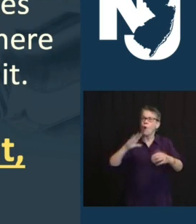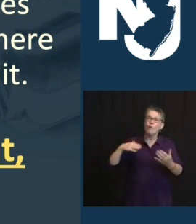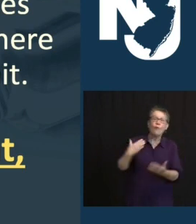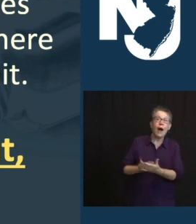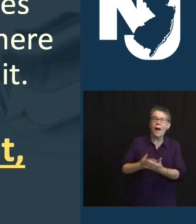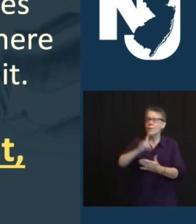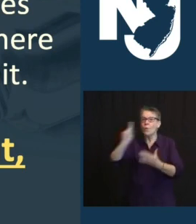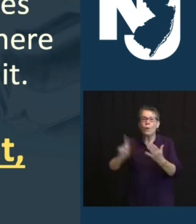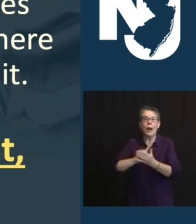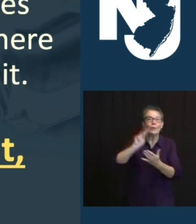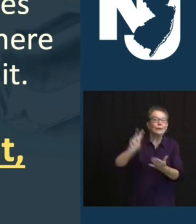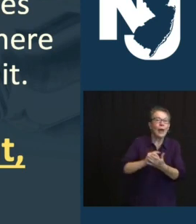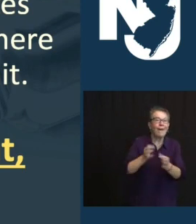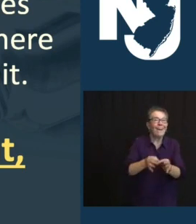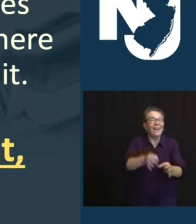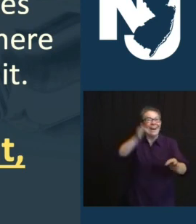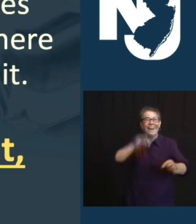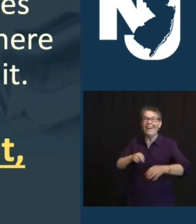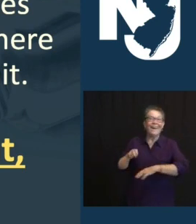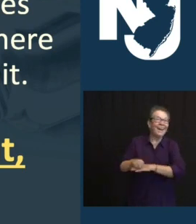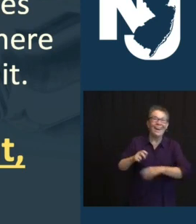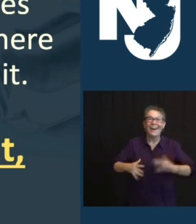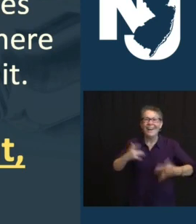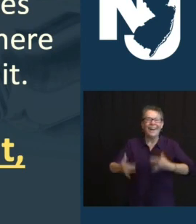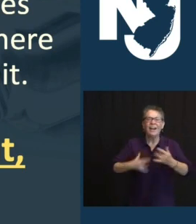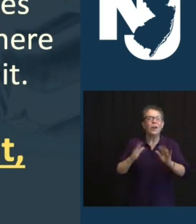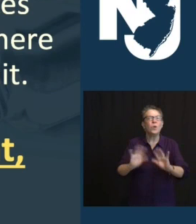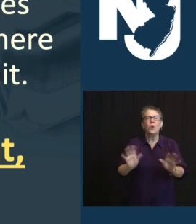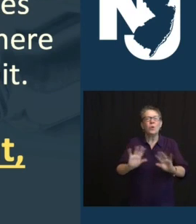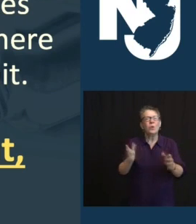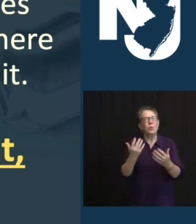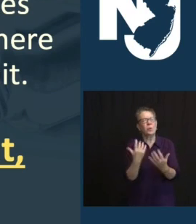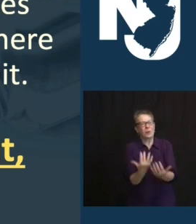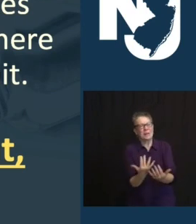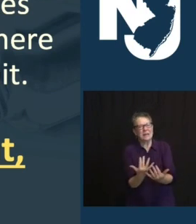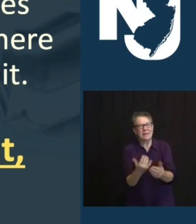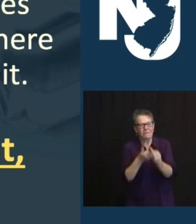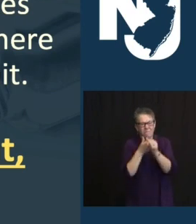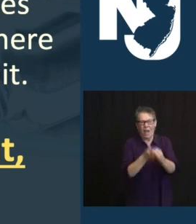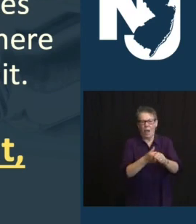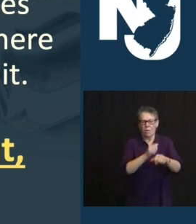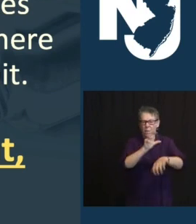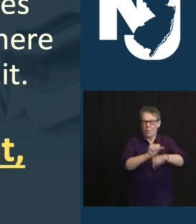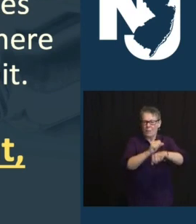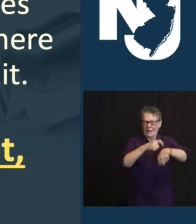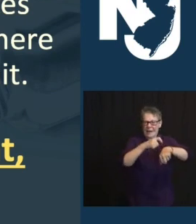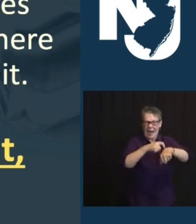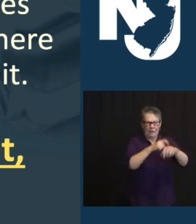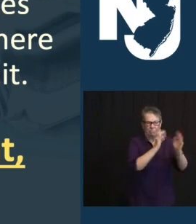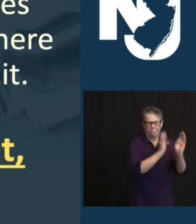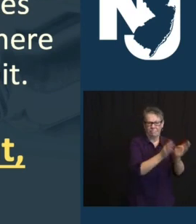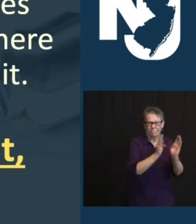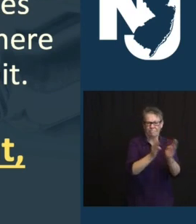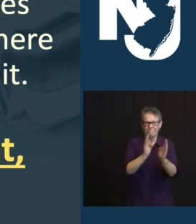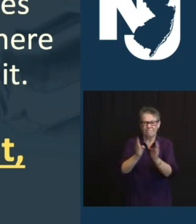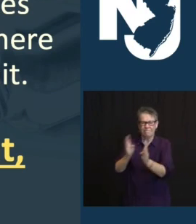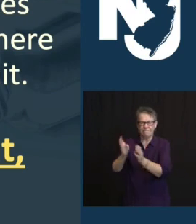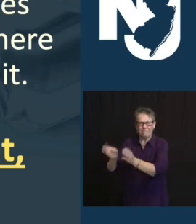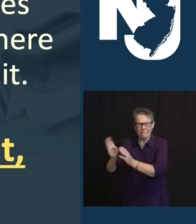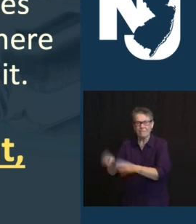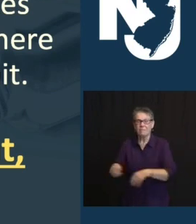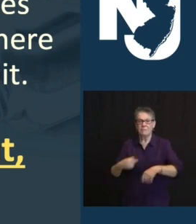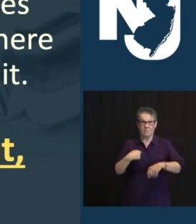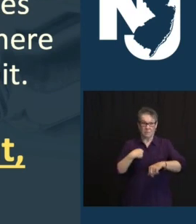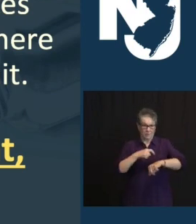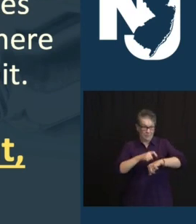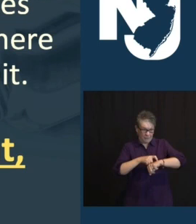WE ASK EVERYONE IF YOU COULD PLEASE ARRIVE 15 MINUTES PRIOR TO YOUR APPOINTED TIME. THE MEGASITE YOU ARE SCHEDULED AT IS NOT